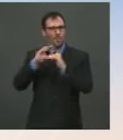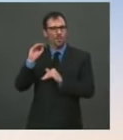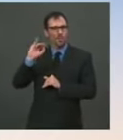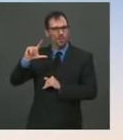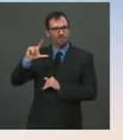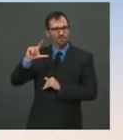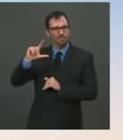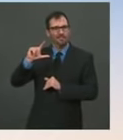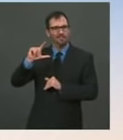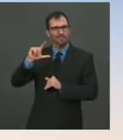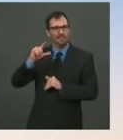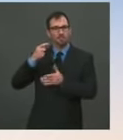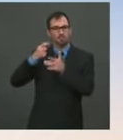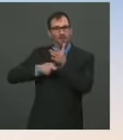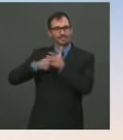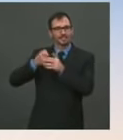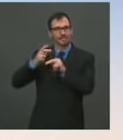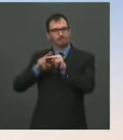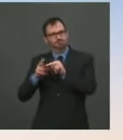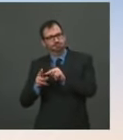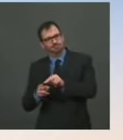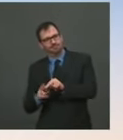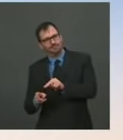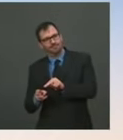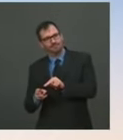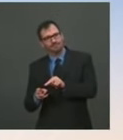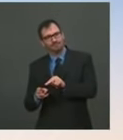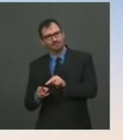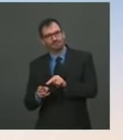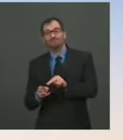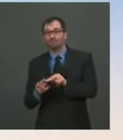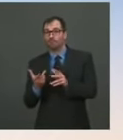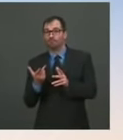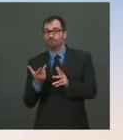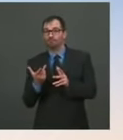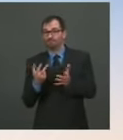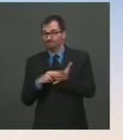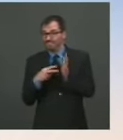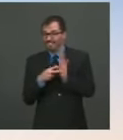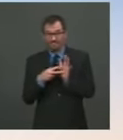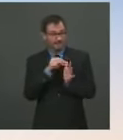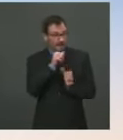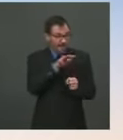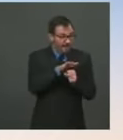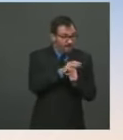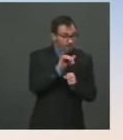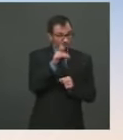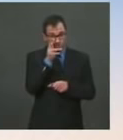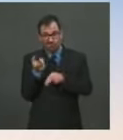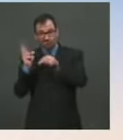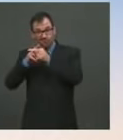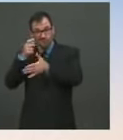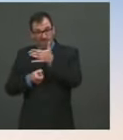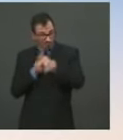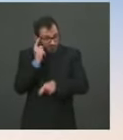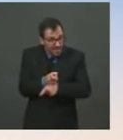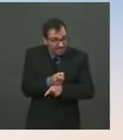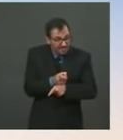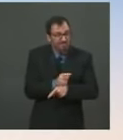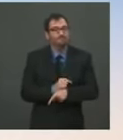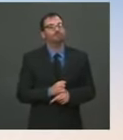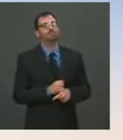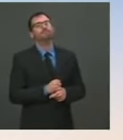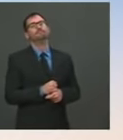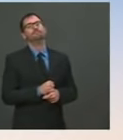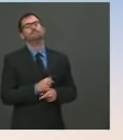say they — I'll say this, and you've heard Jen say it behind this podium. We are not a party of OPEC Plus, and ultimately it will make